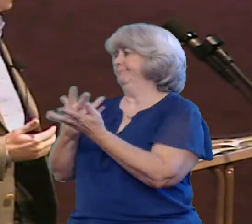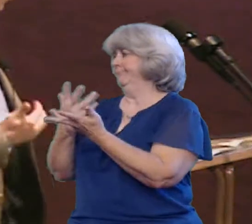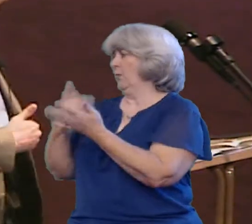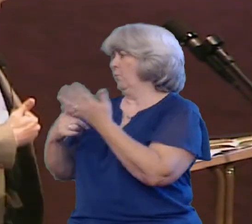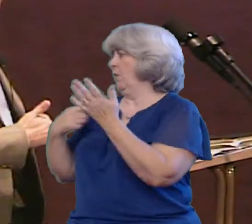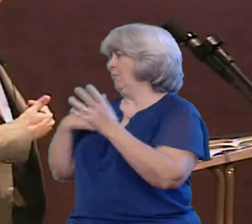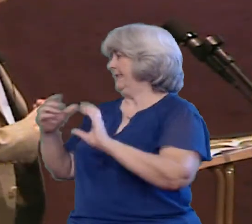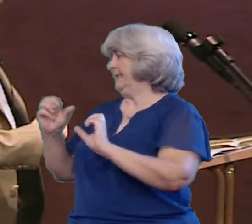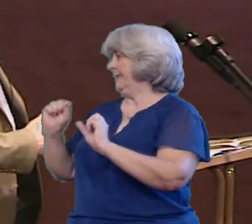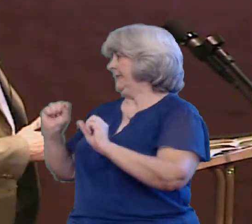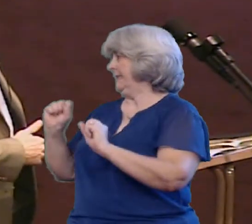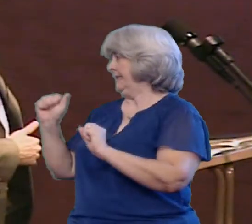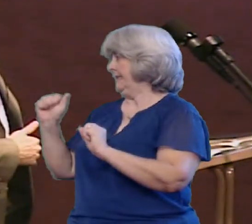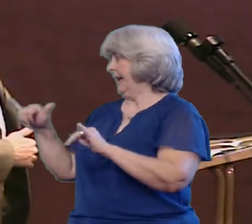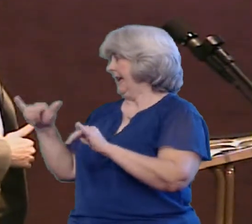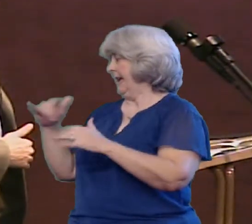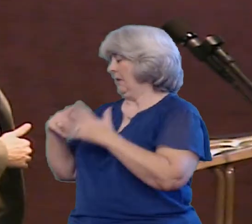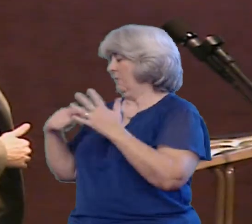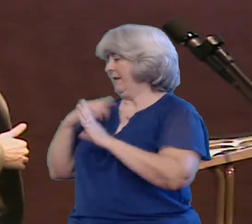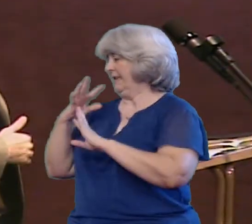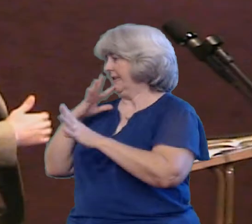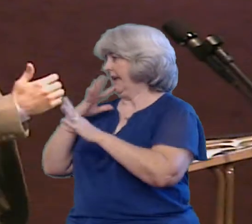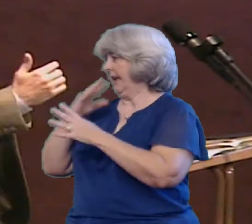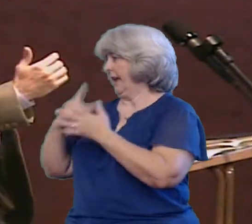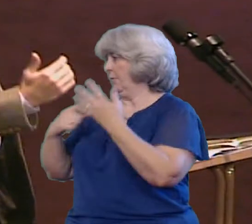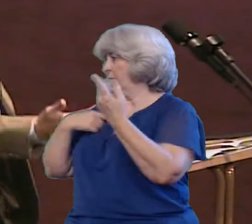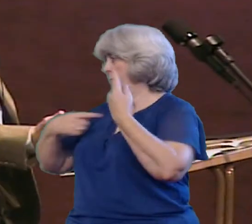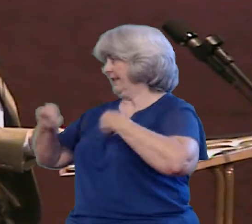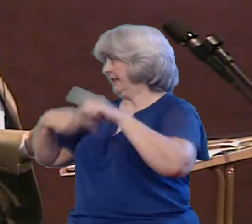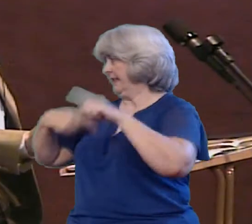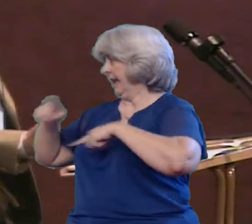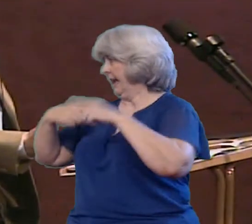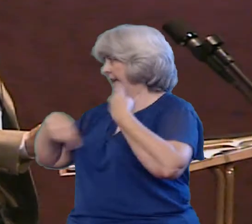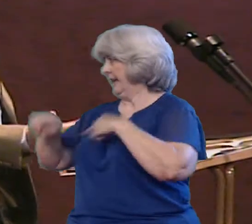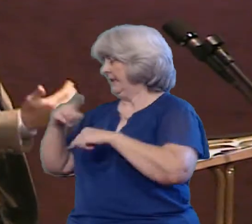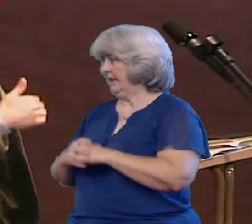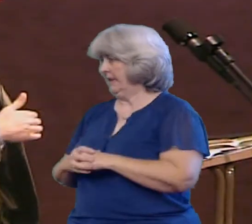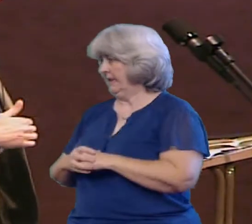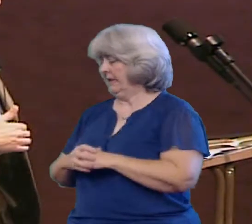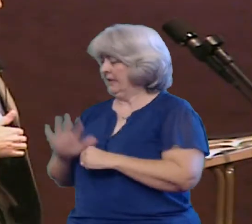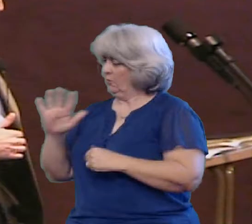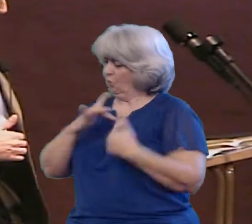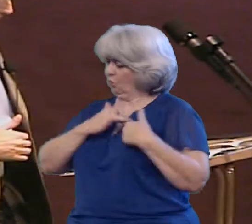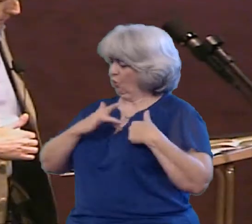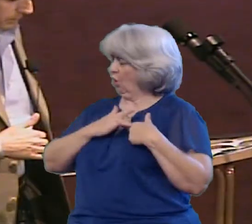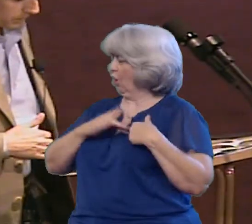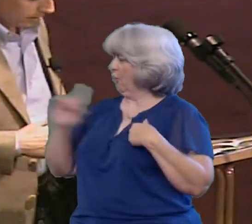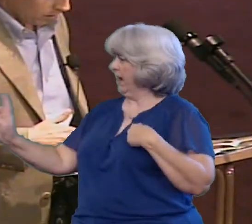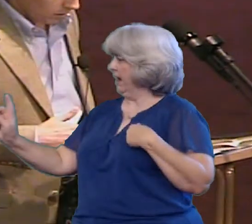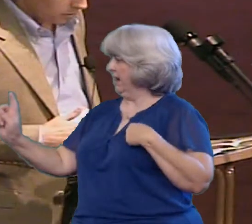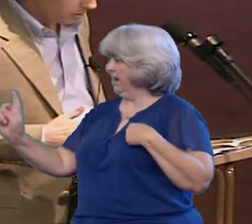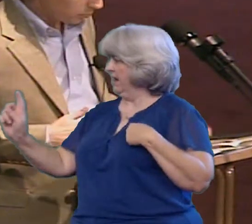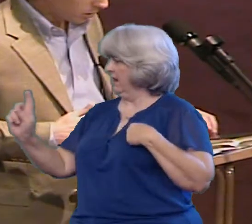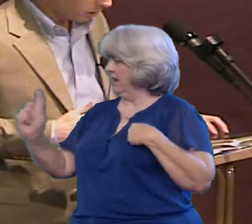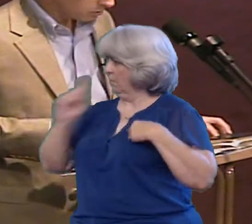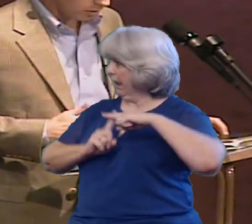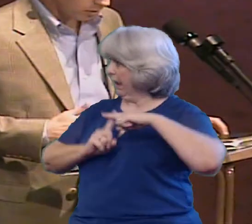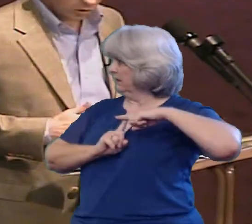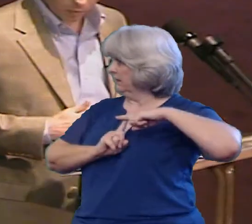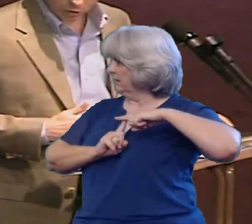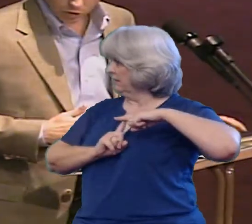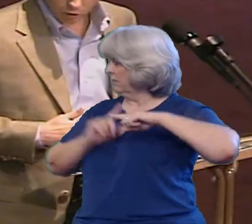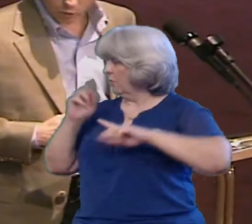again is what's in our heart? Are we focused on the positive or the negative? You see because